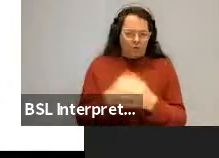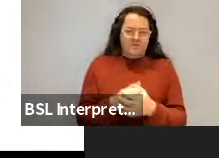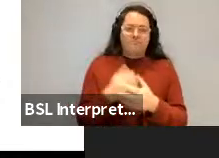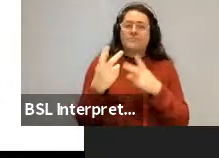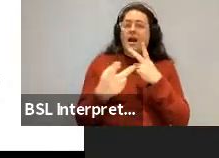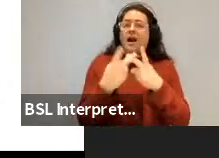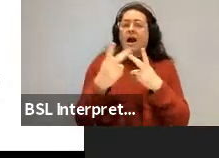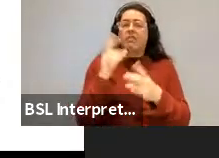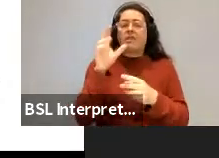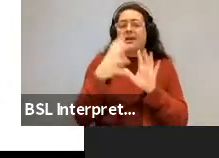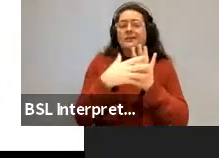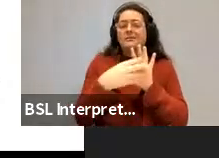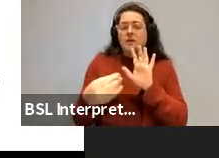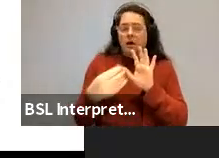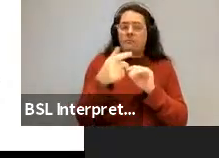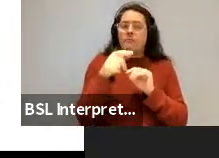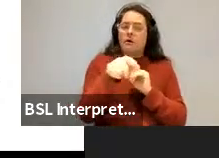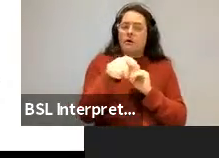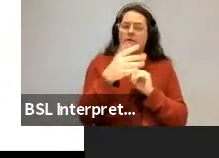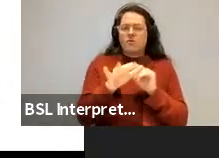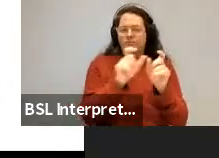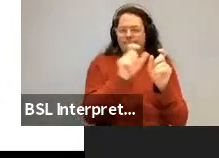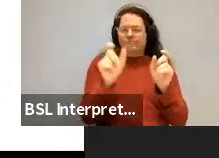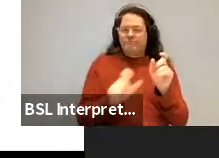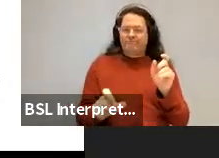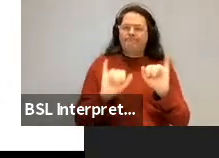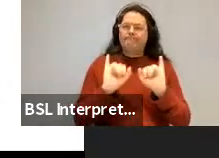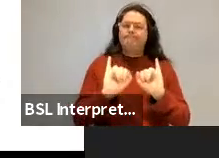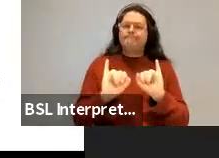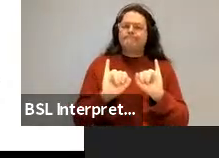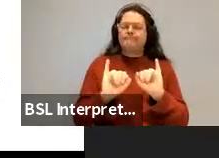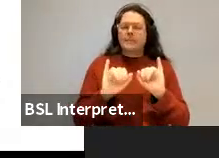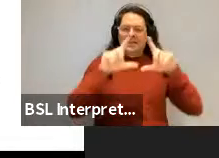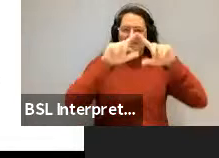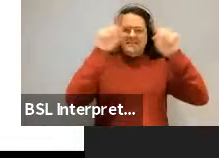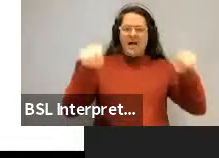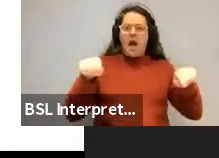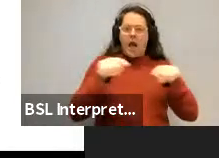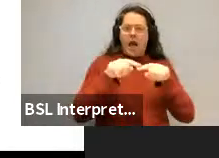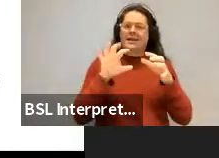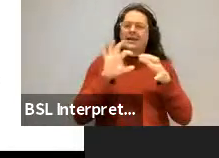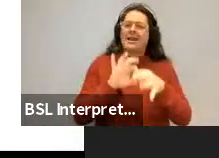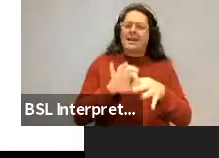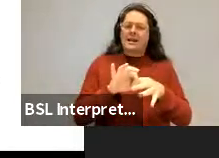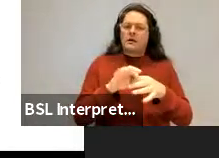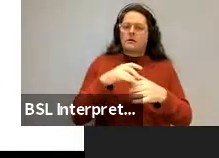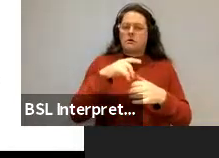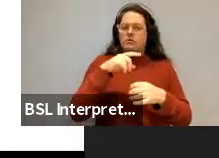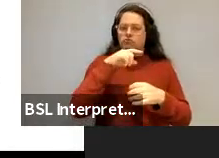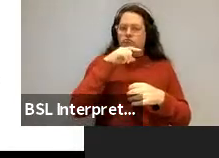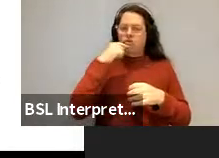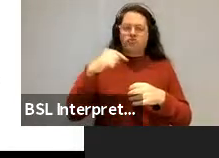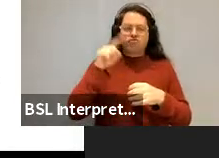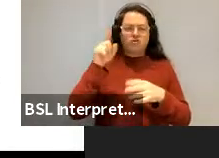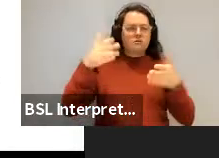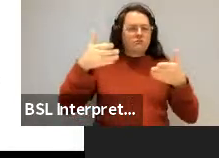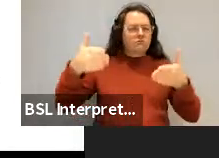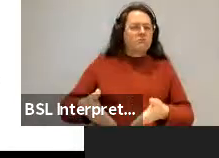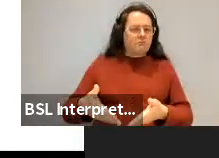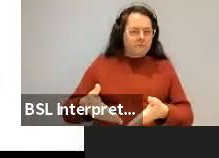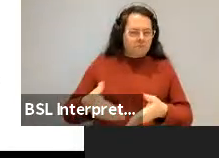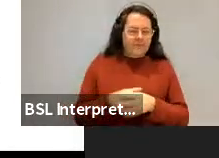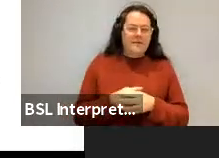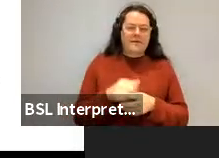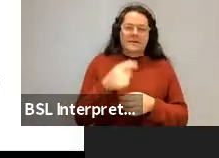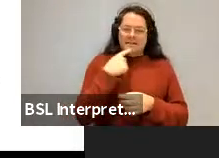a poor, poorly worded sign in English in front of a Russian graveyard, where it